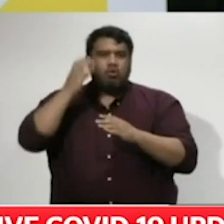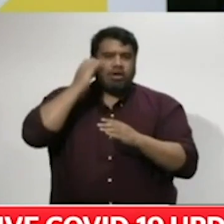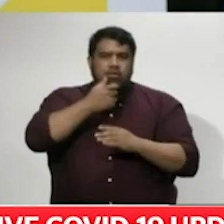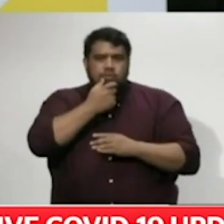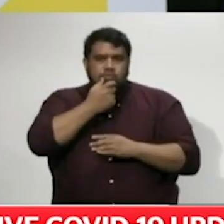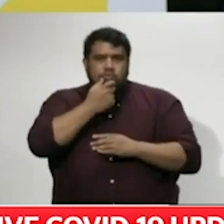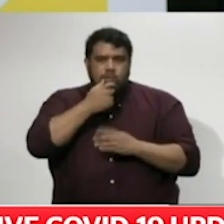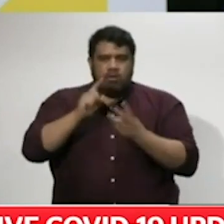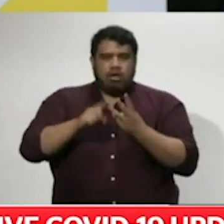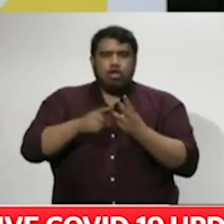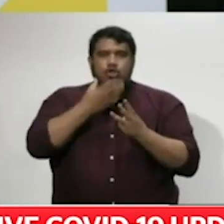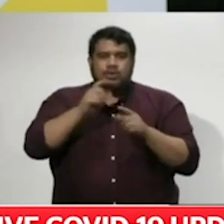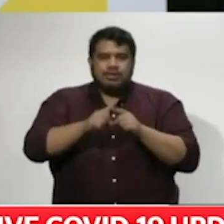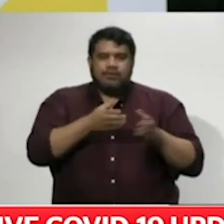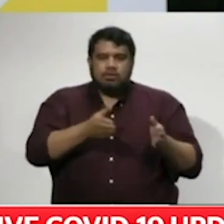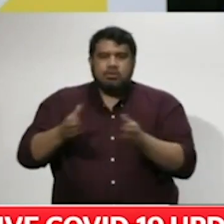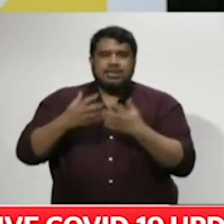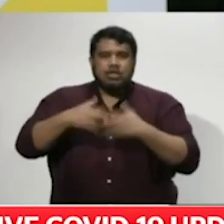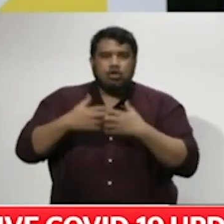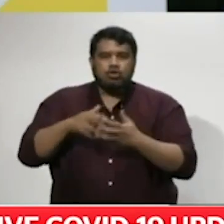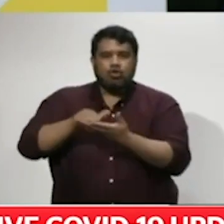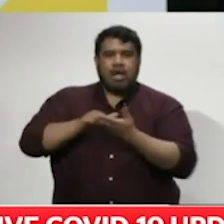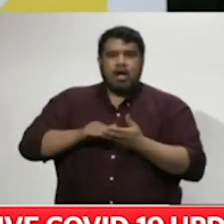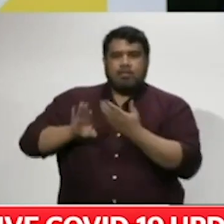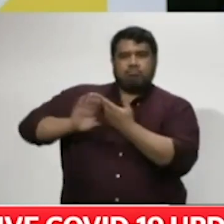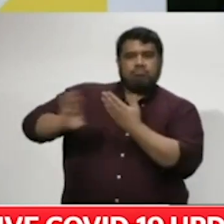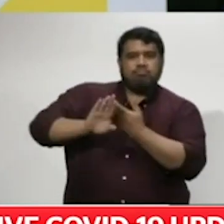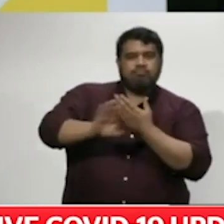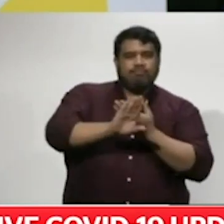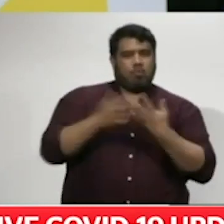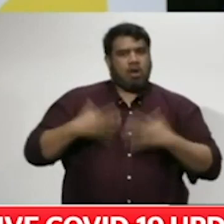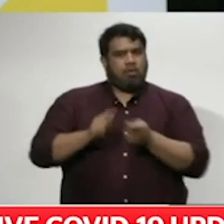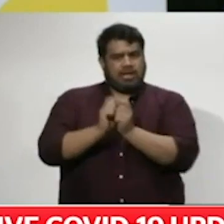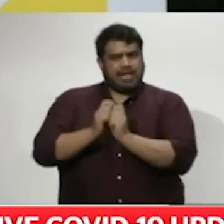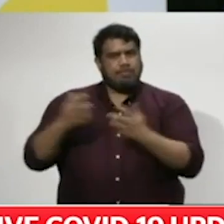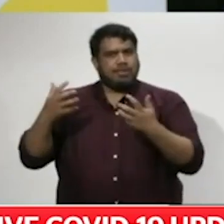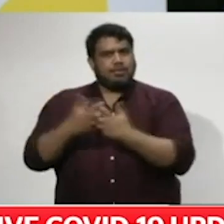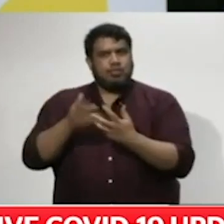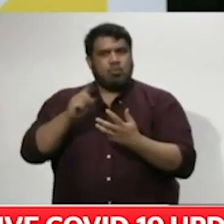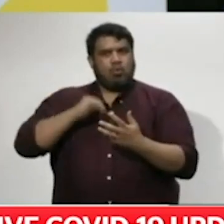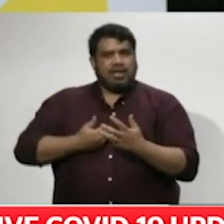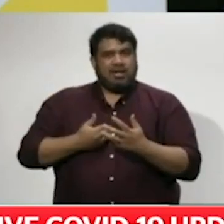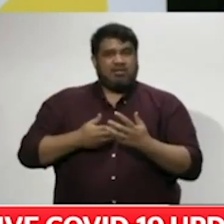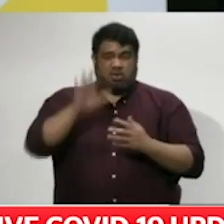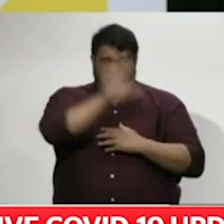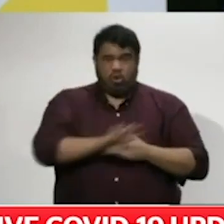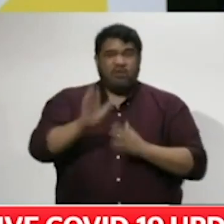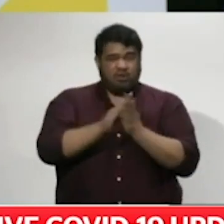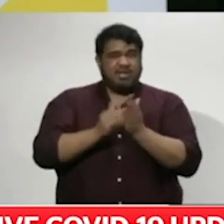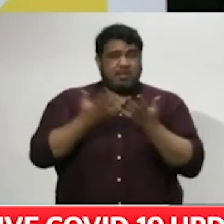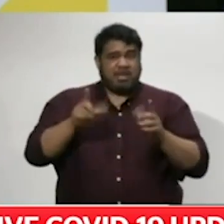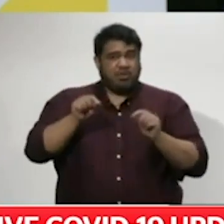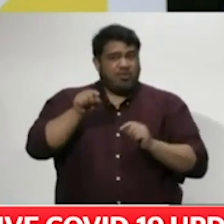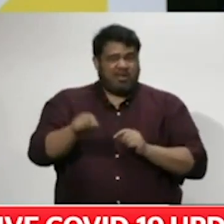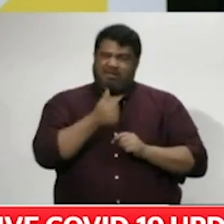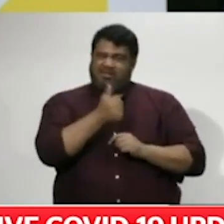automated way bridges and virtual planning meetings. We've seen that same kind of adaptability in businesses up and down the country. Just one example is